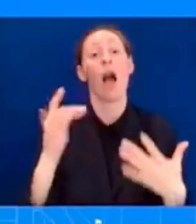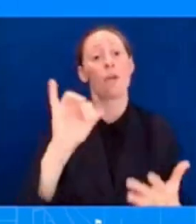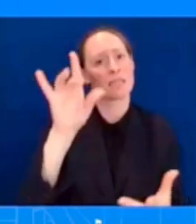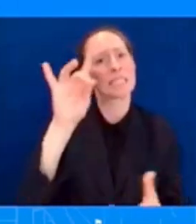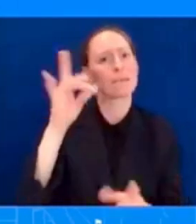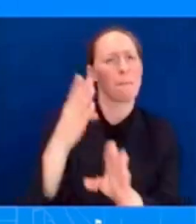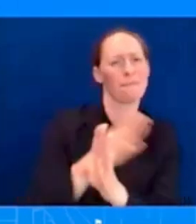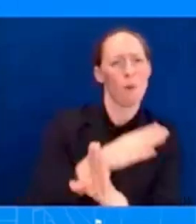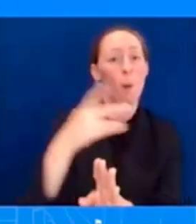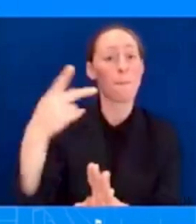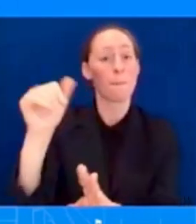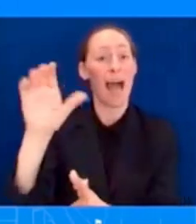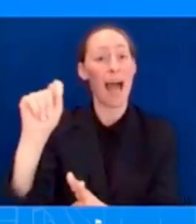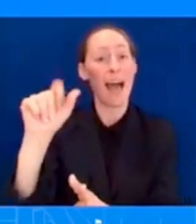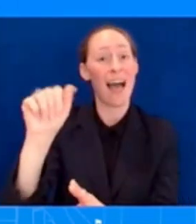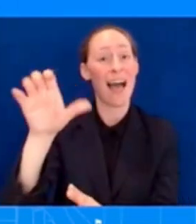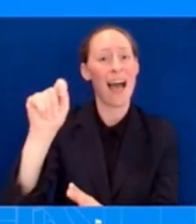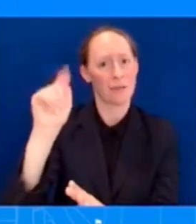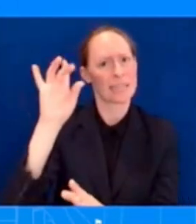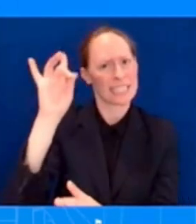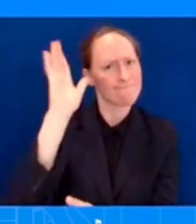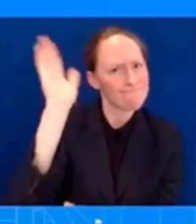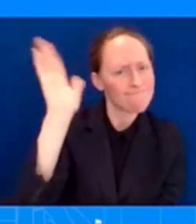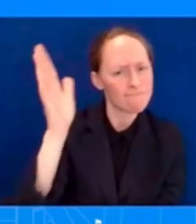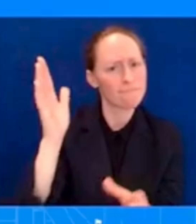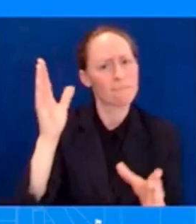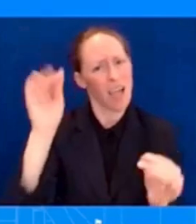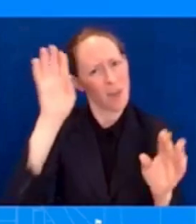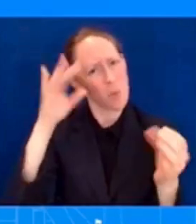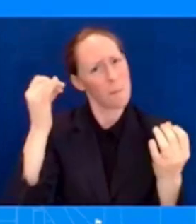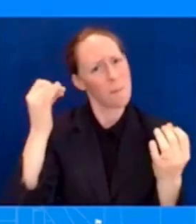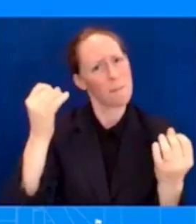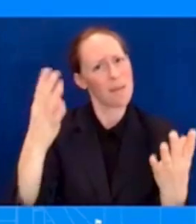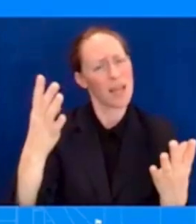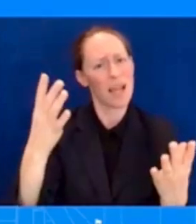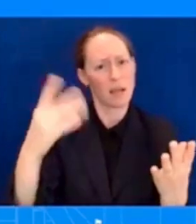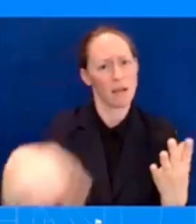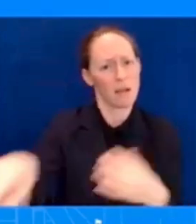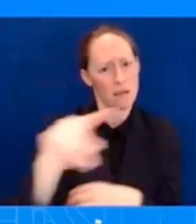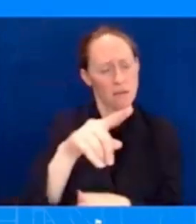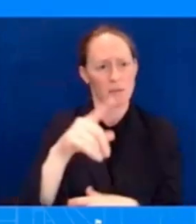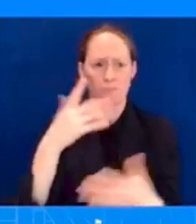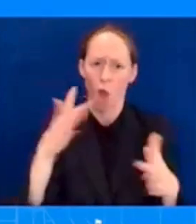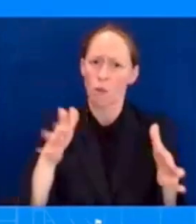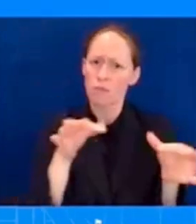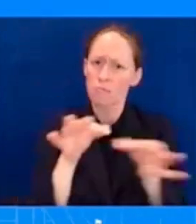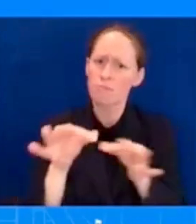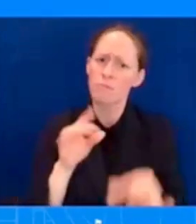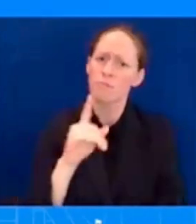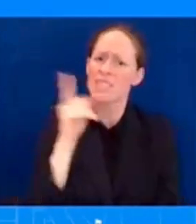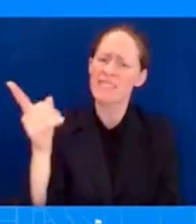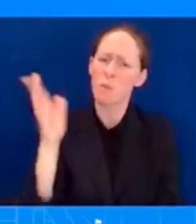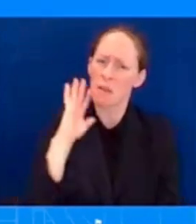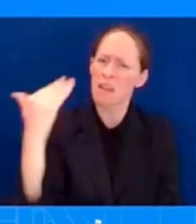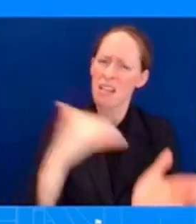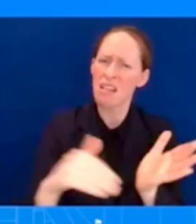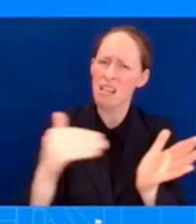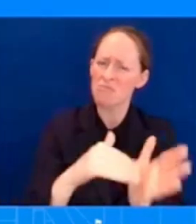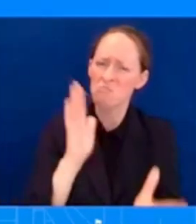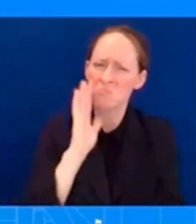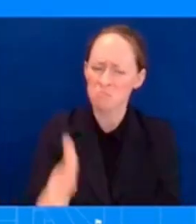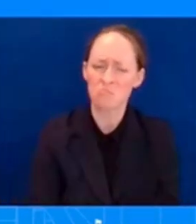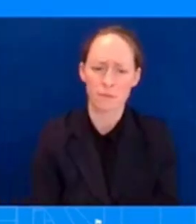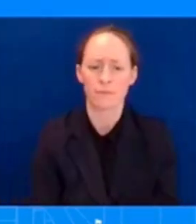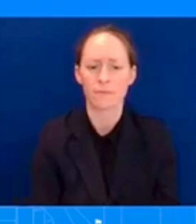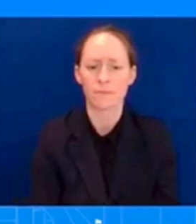Americans. And he took that time to speak to it. So I'm sure you'll be hearing from the President. Go ahead. Aside from the state from the President, has President